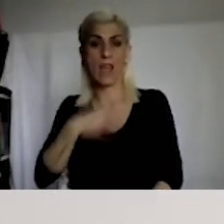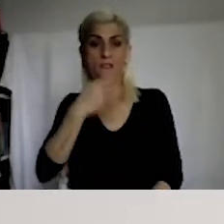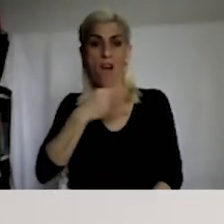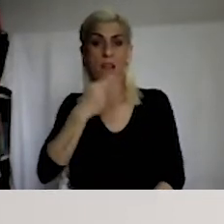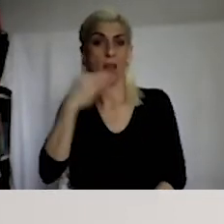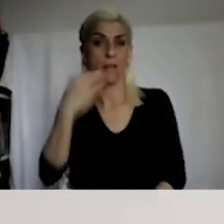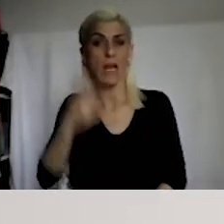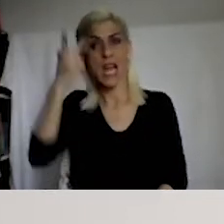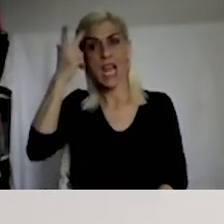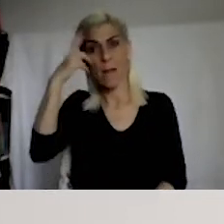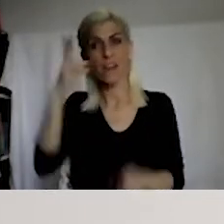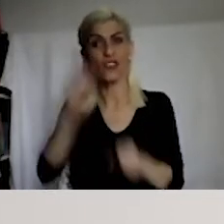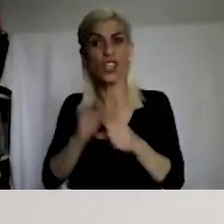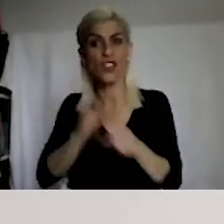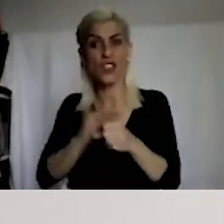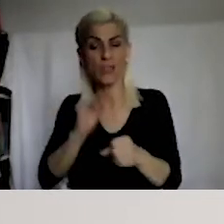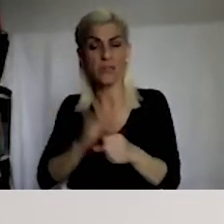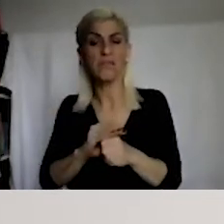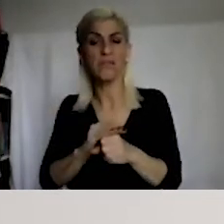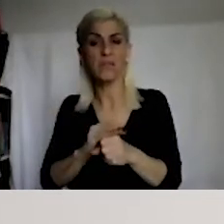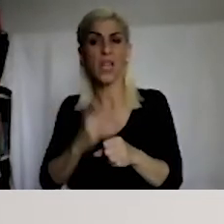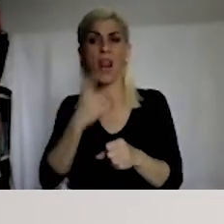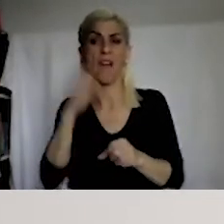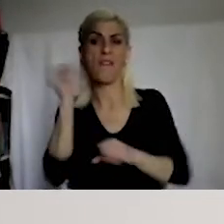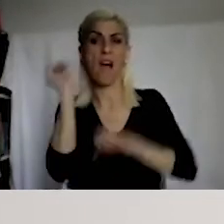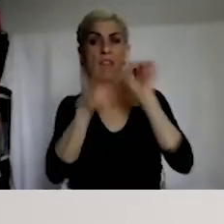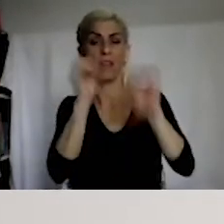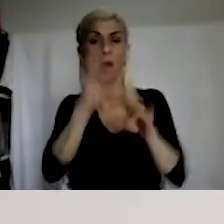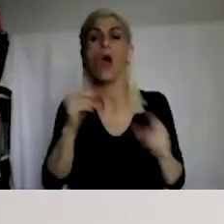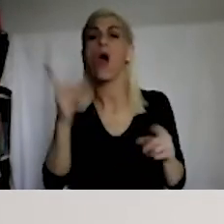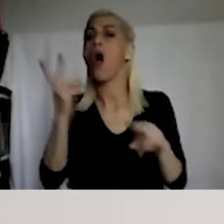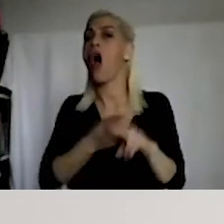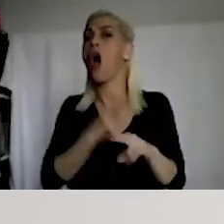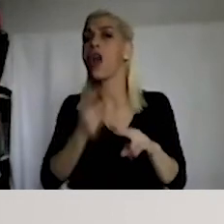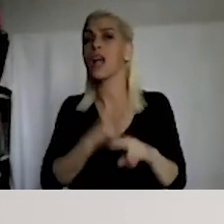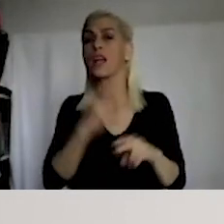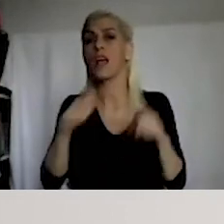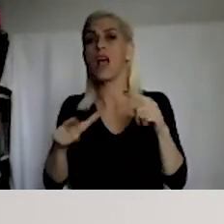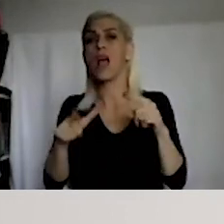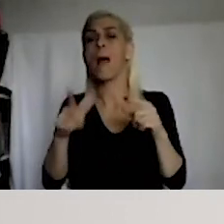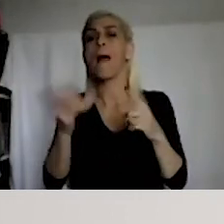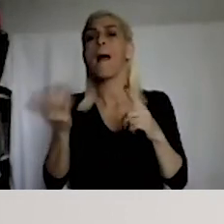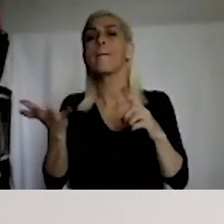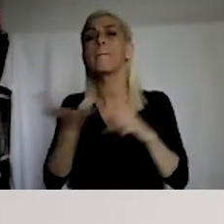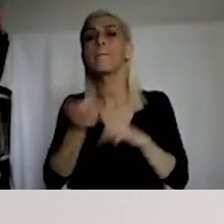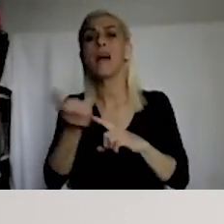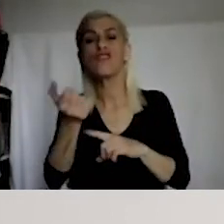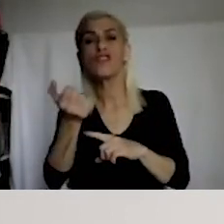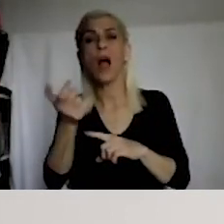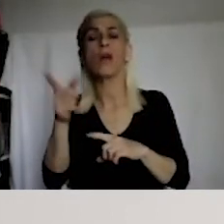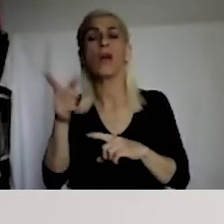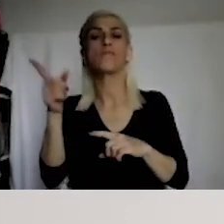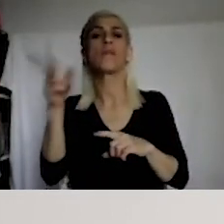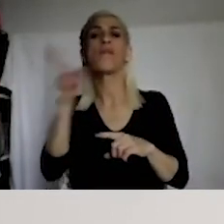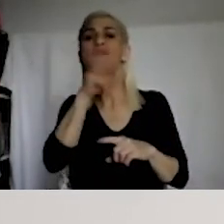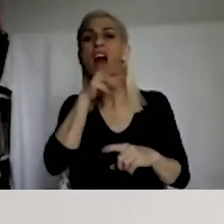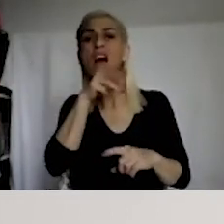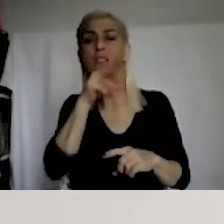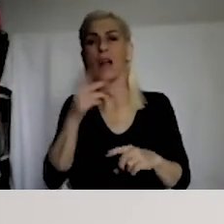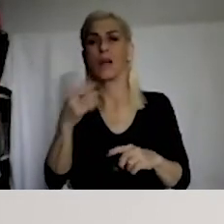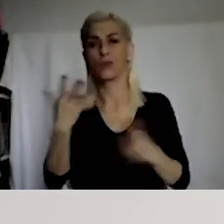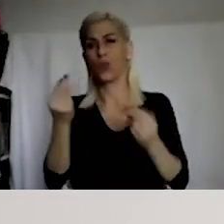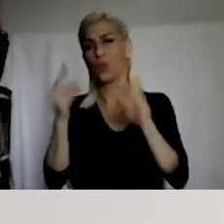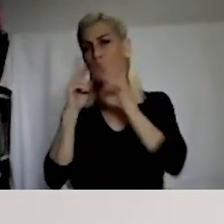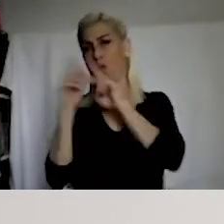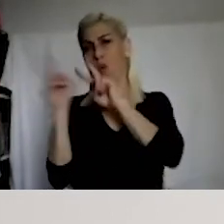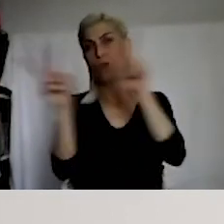discourses against foreigners. Let's look at Fere-Belgium ruling. In Belgium, this happens very frequently.